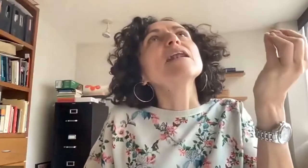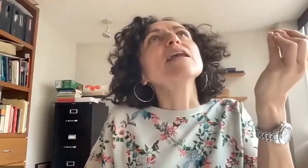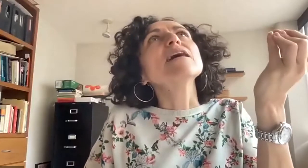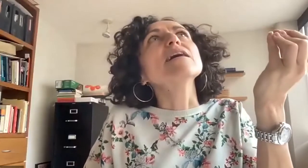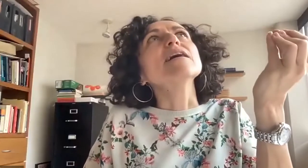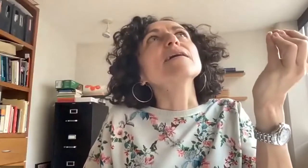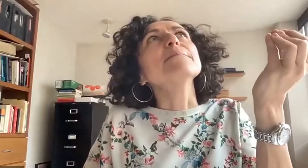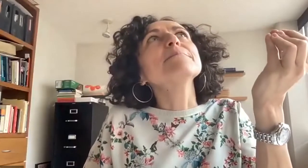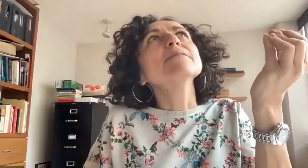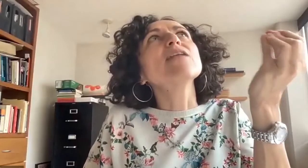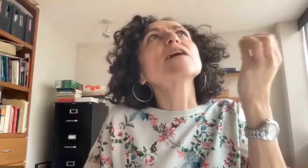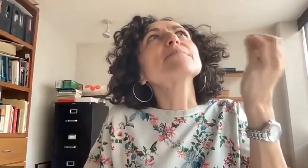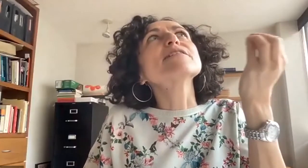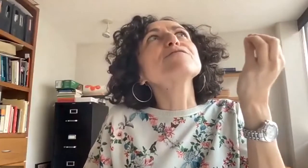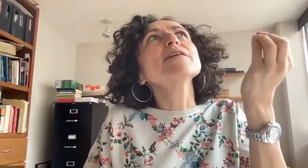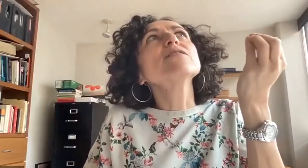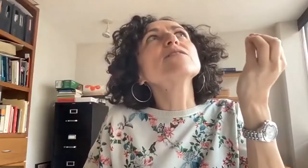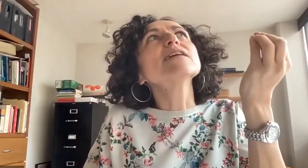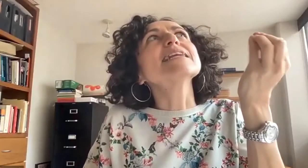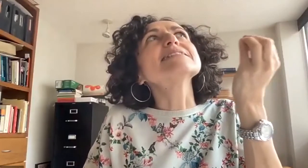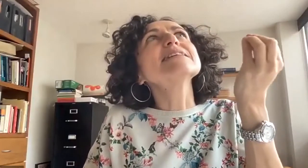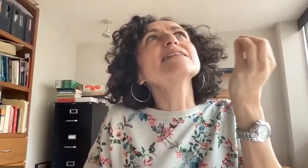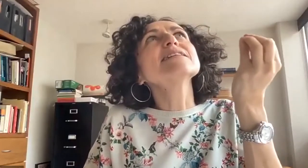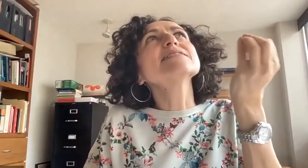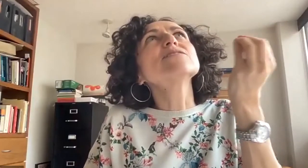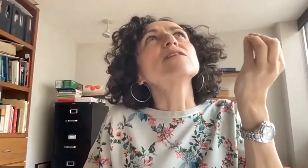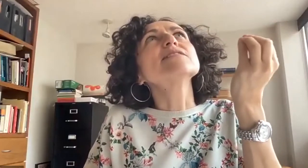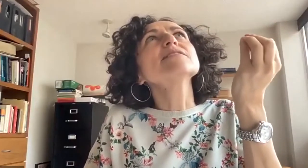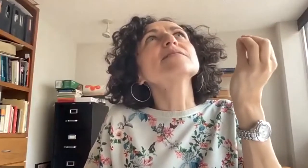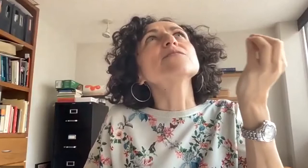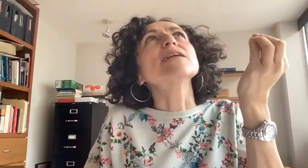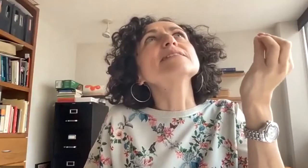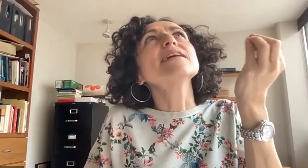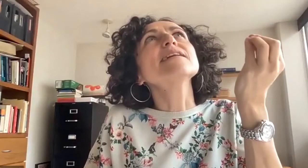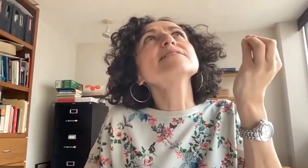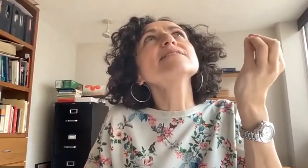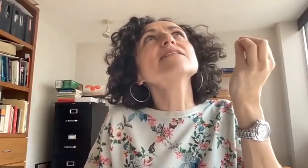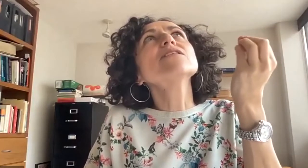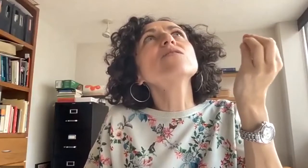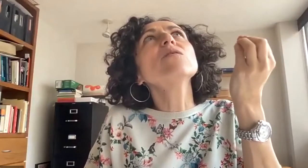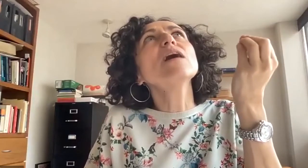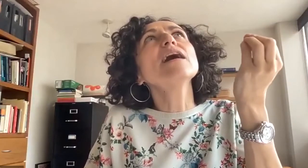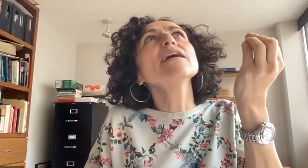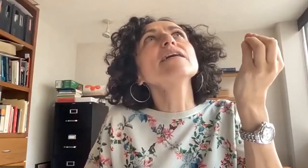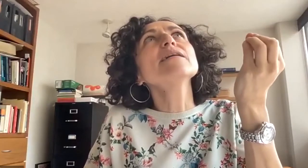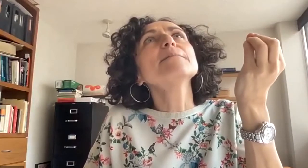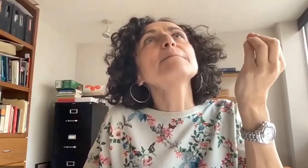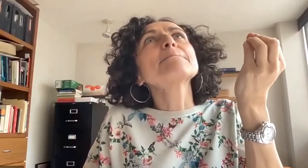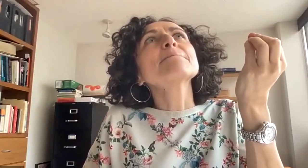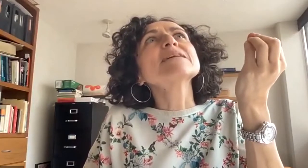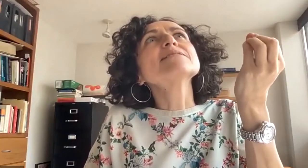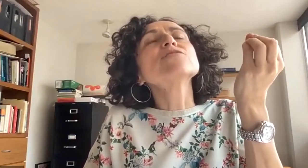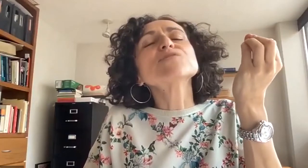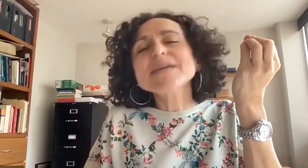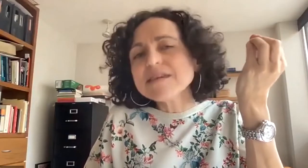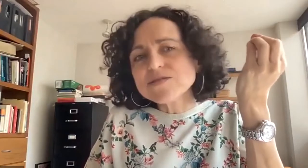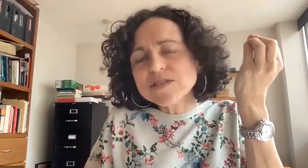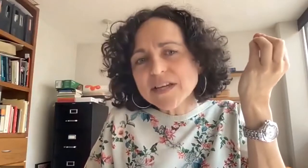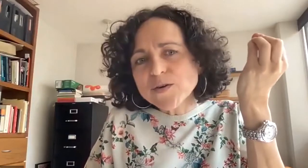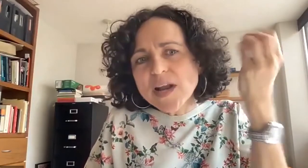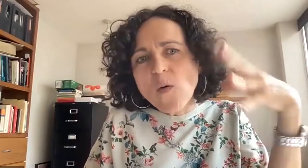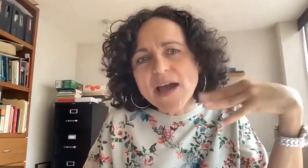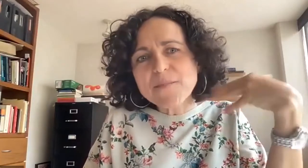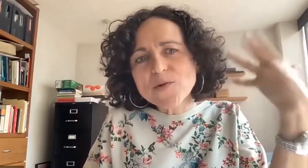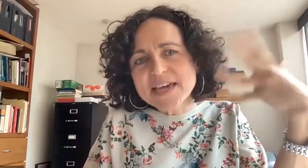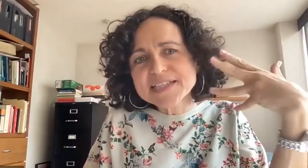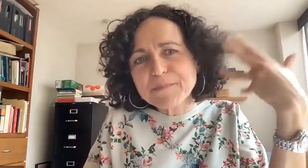the communities as an extension. So what I mean with individual in school or